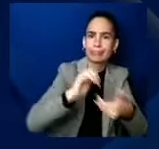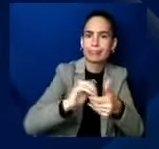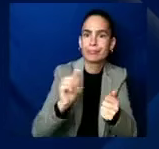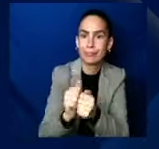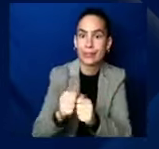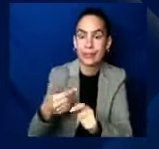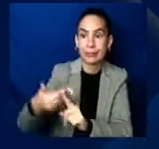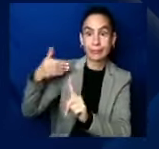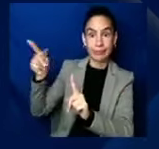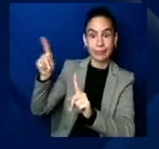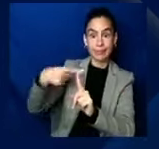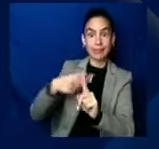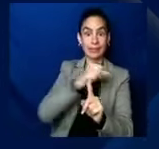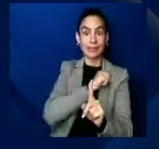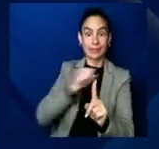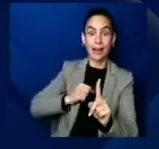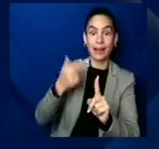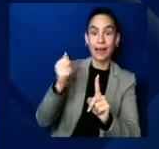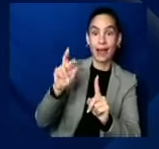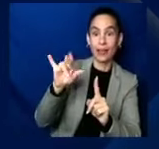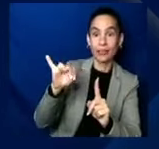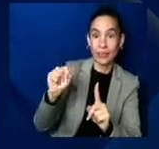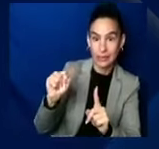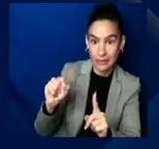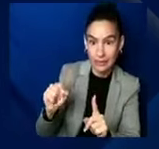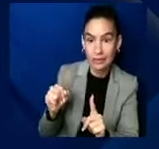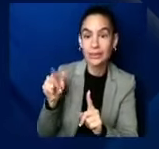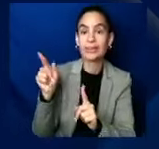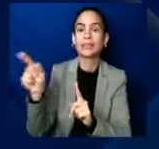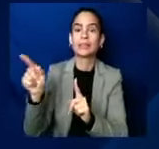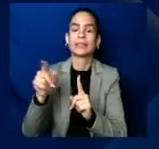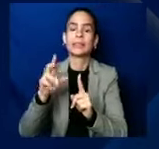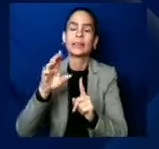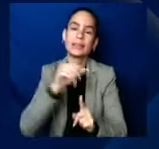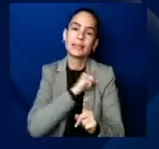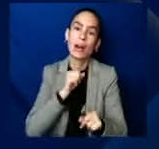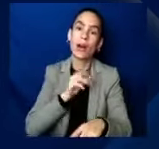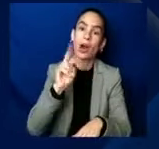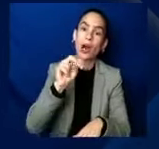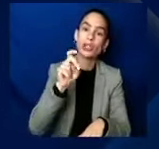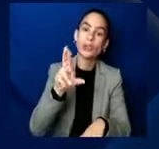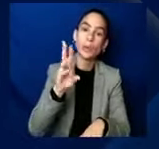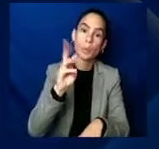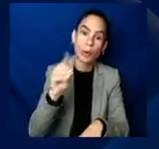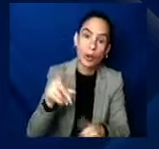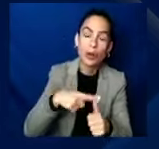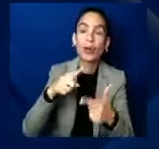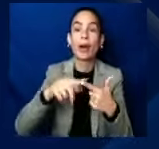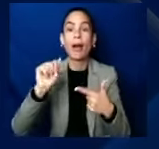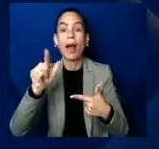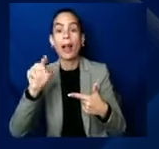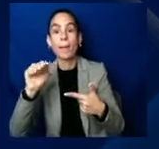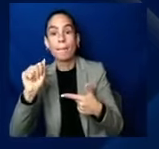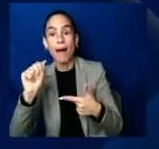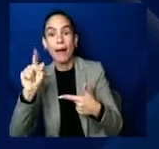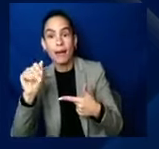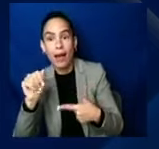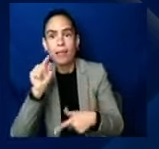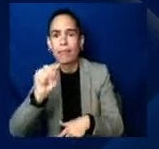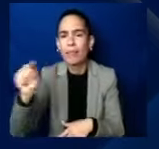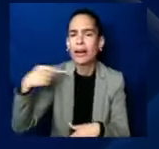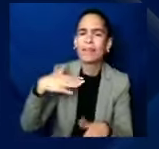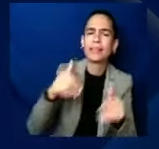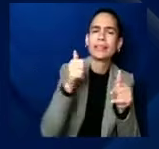like Lauren Underwood, Alma Adams, Ayanna Pressley, that we put together some really great bills like the Mommies Act, which would